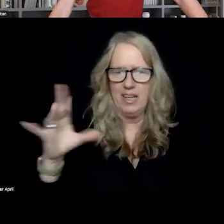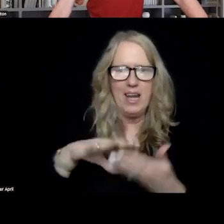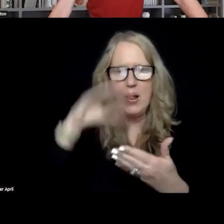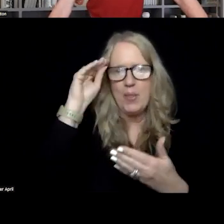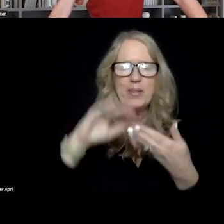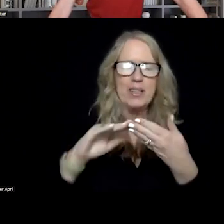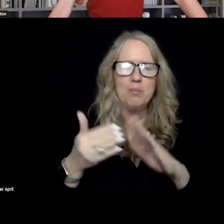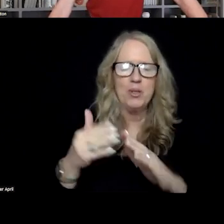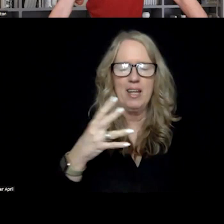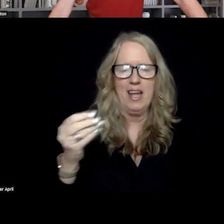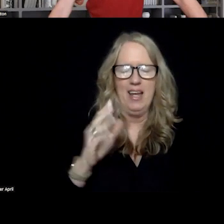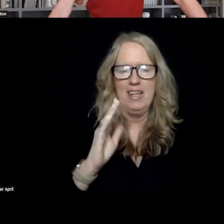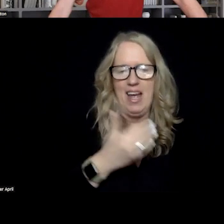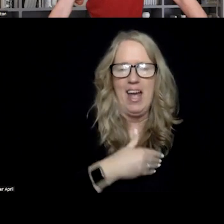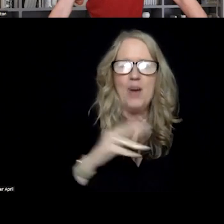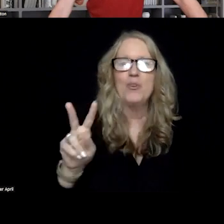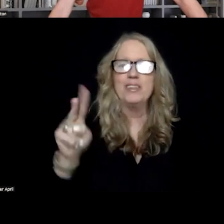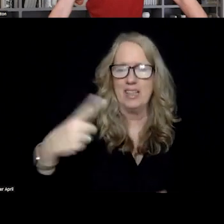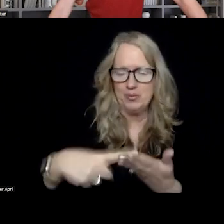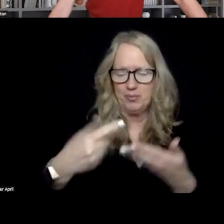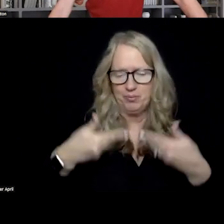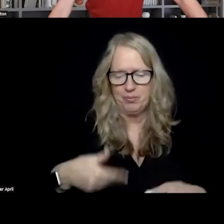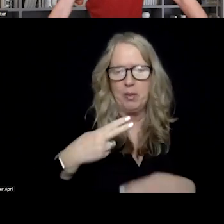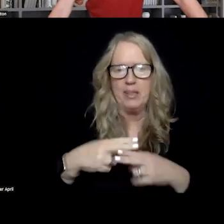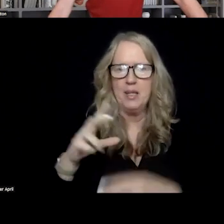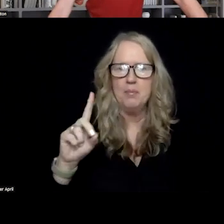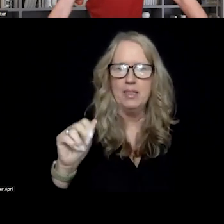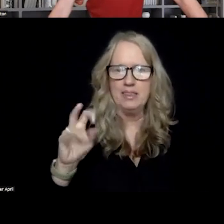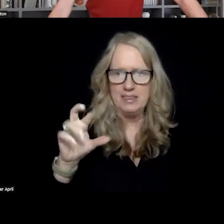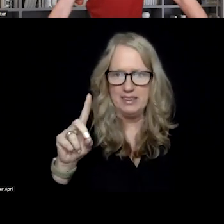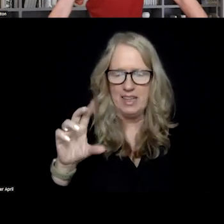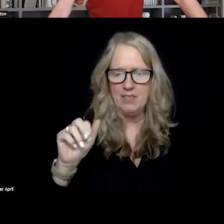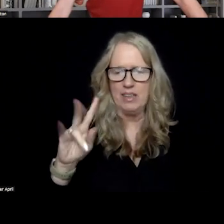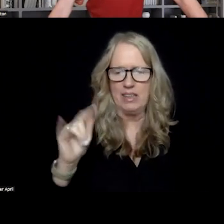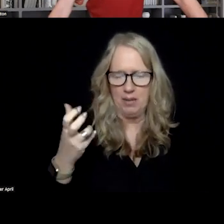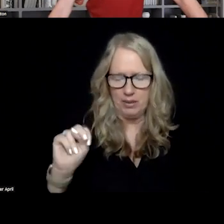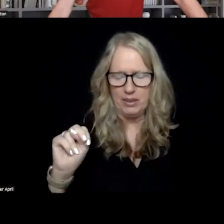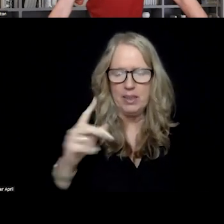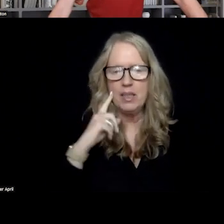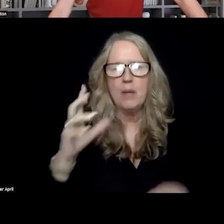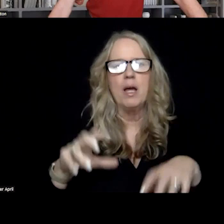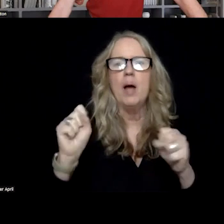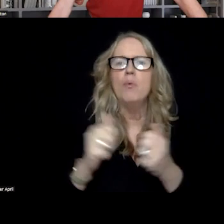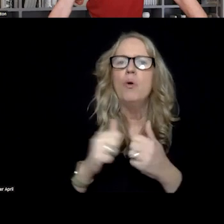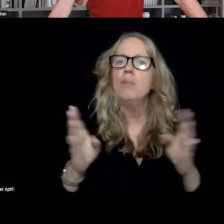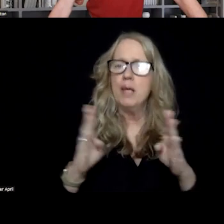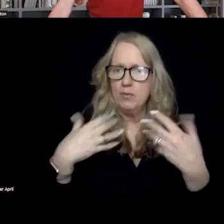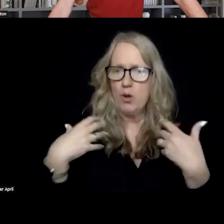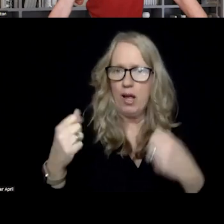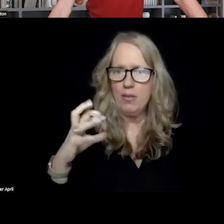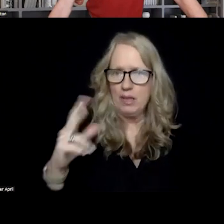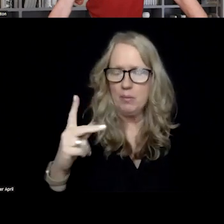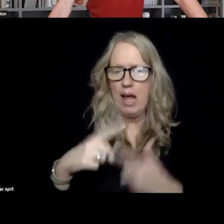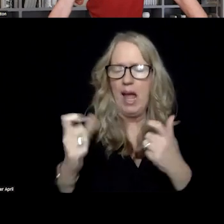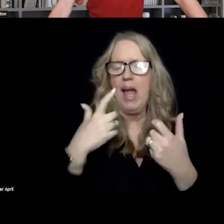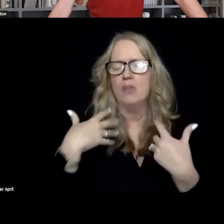and our second debate. My name is David Covington, your host for today. I'm with Behavioral Health Link and Recovery Innovations,